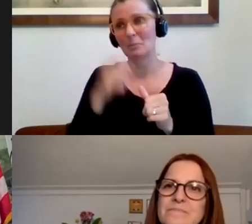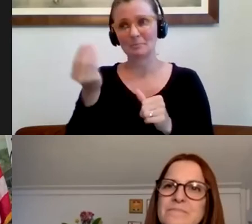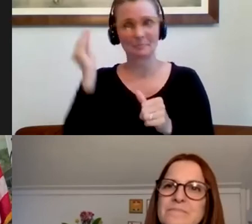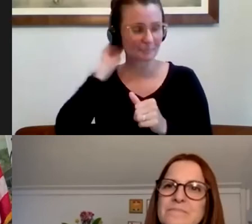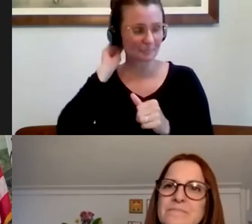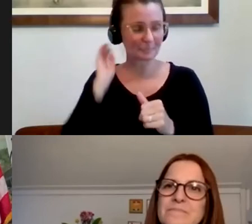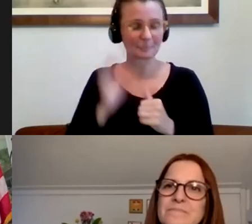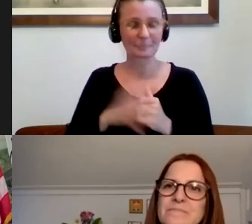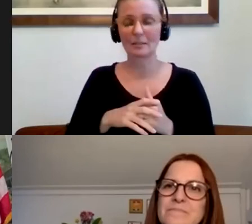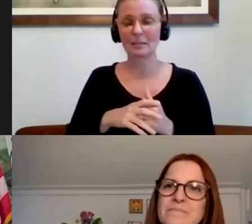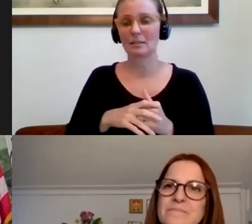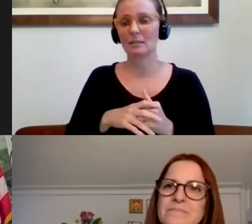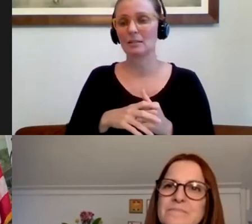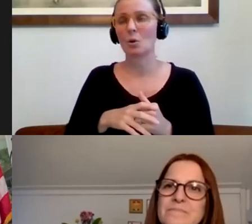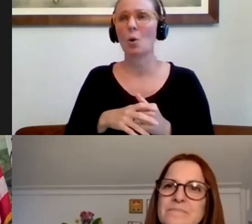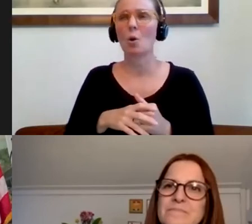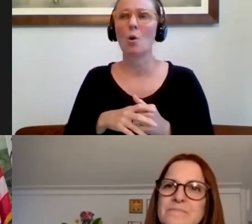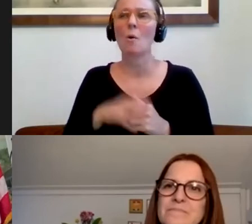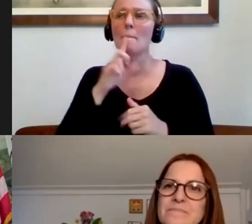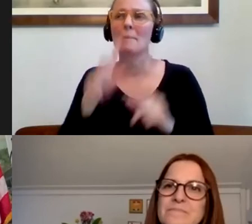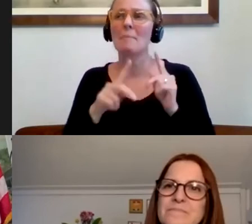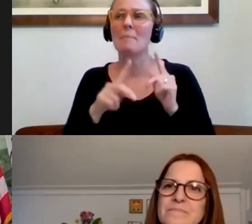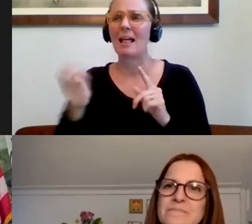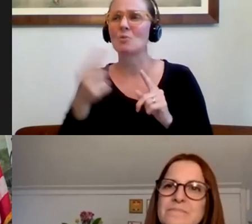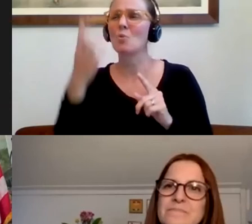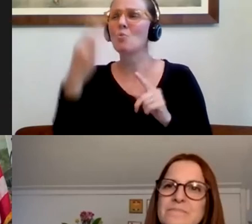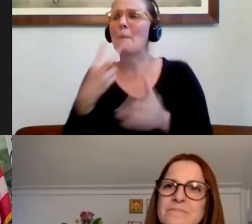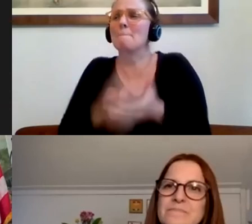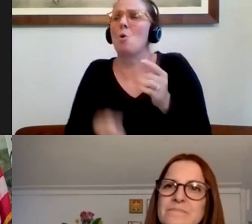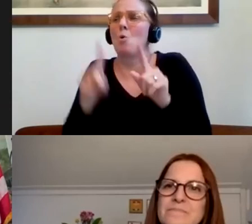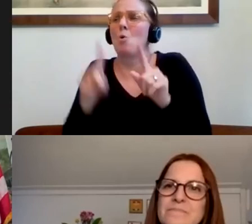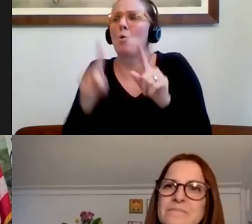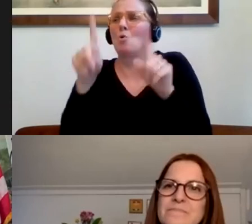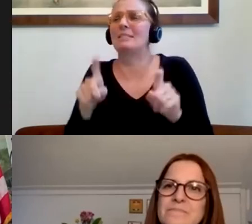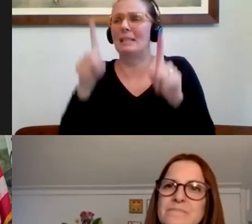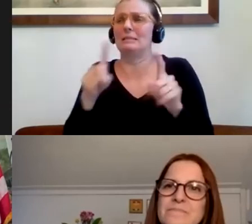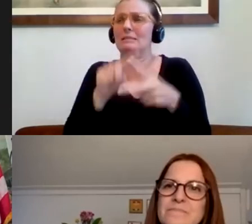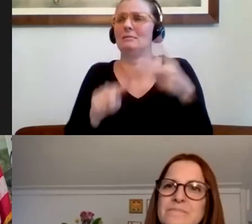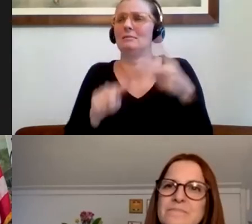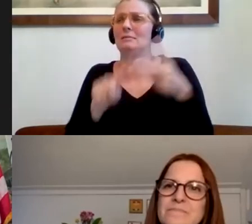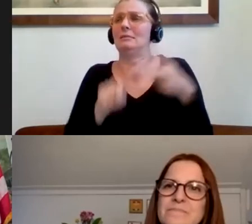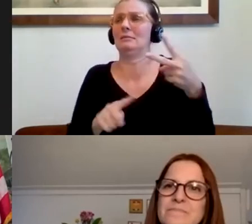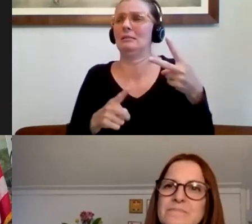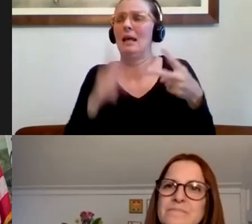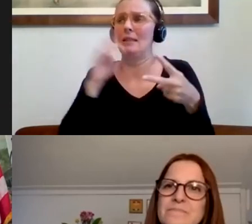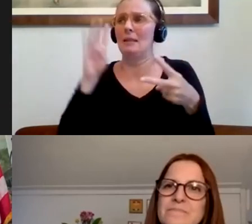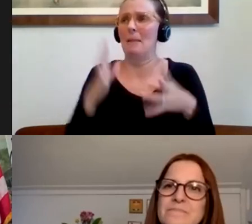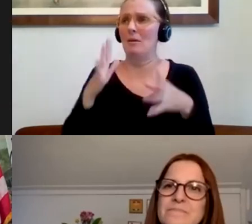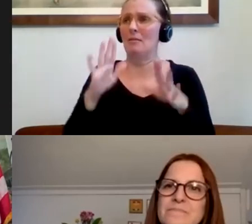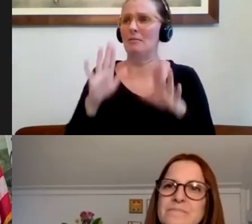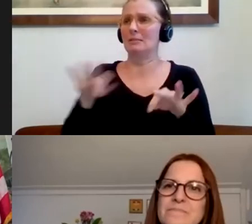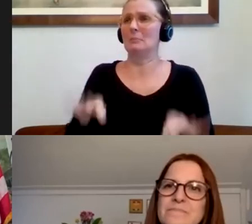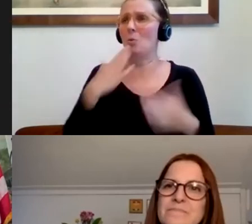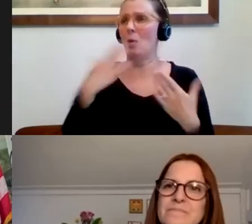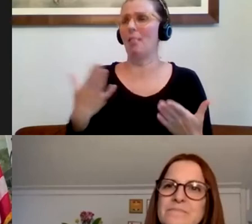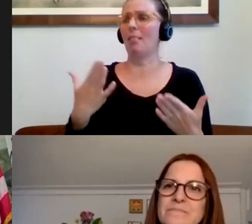why are we doing both of them or why should I do both of them? And I think the mayor did a great job of explaining there's two different areas. If you do have that virus